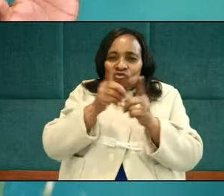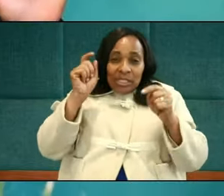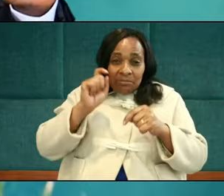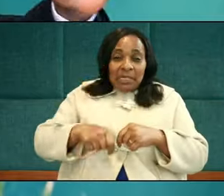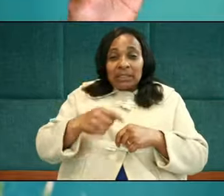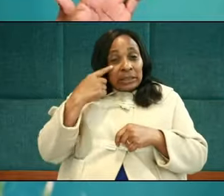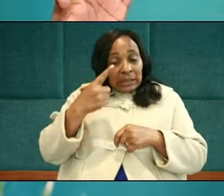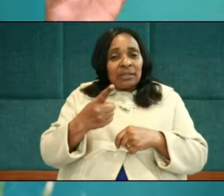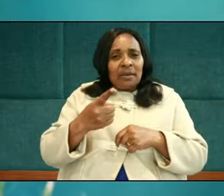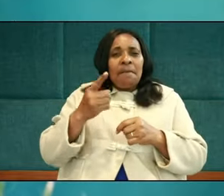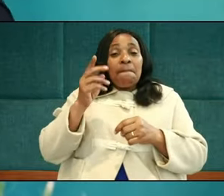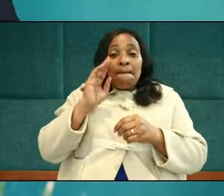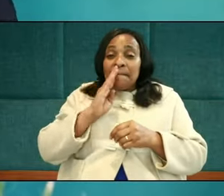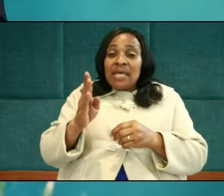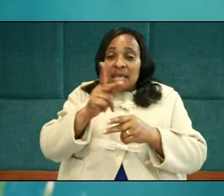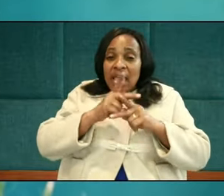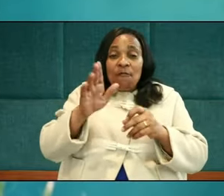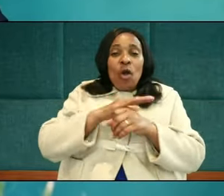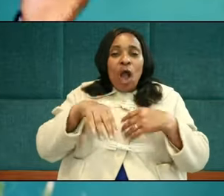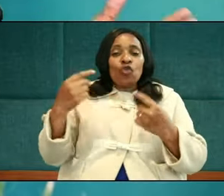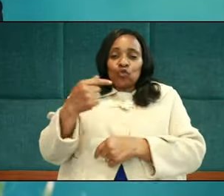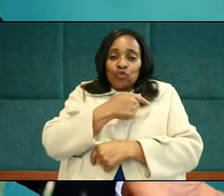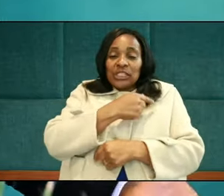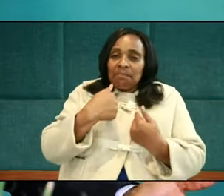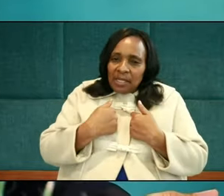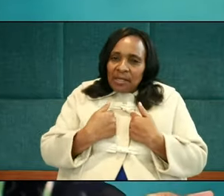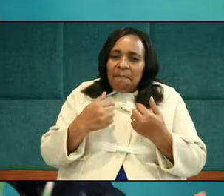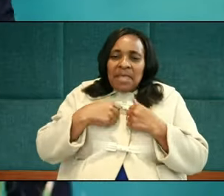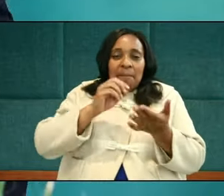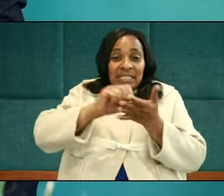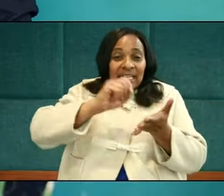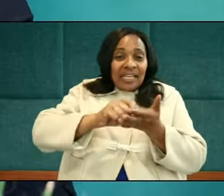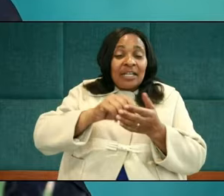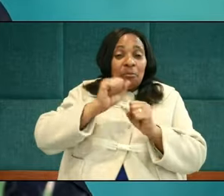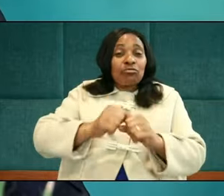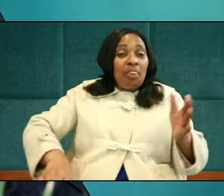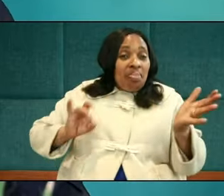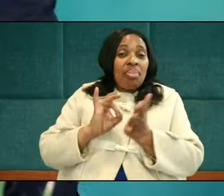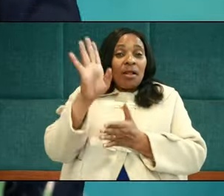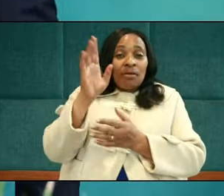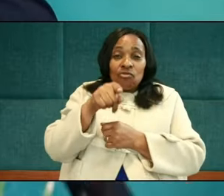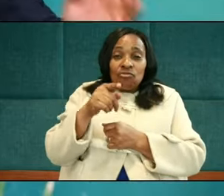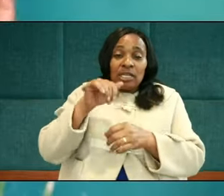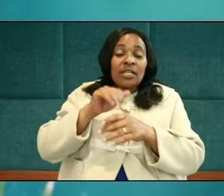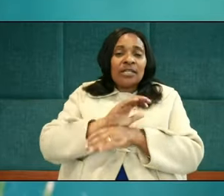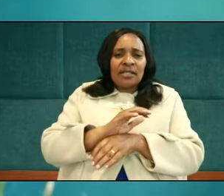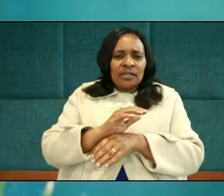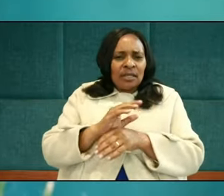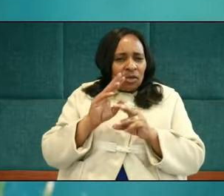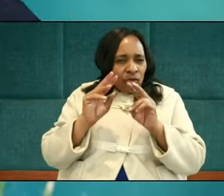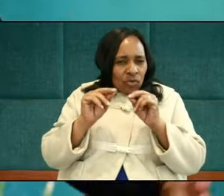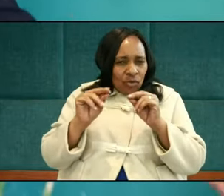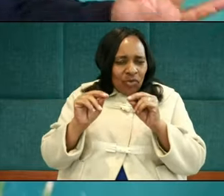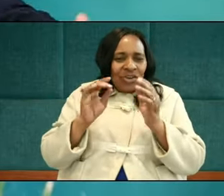Be careful how you treat me. I'm a potential young man. I could be the secretary. I could be the first heir of the church. No, Jesus